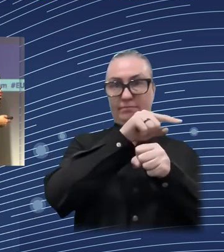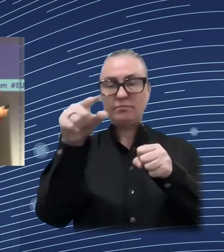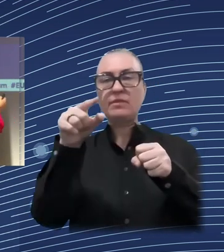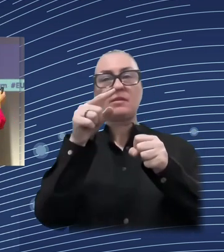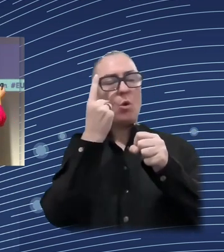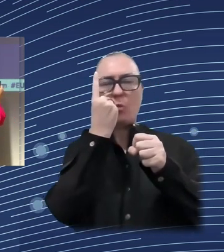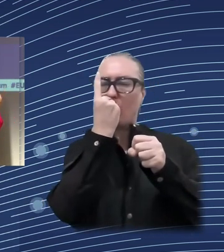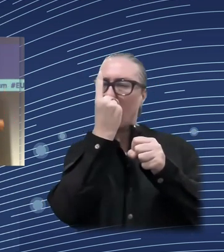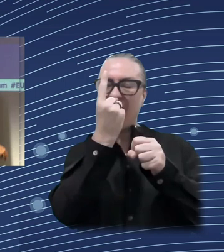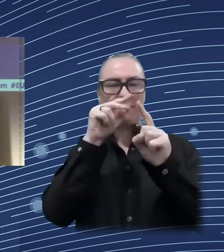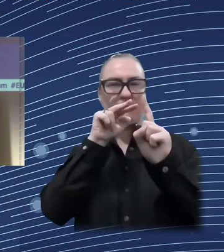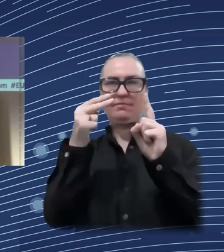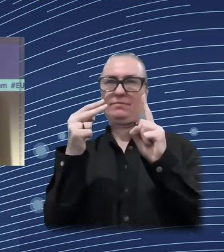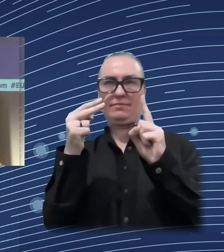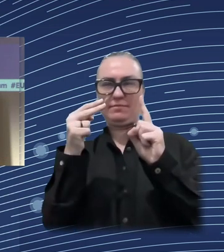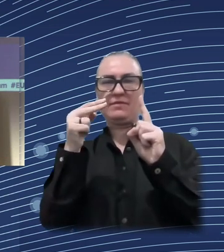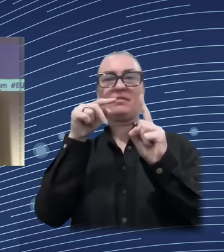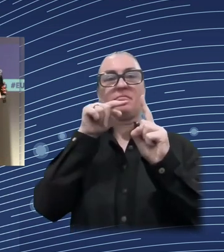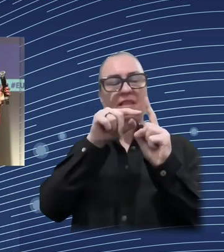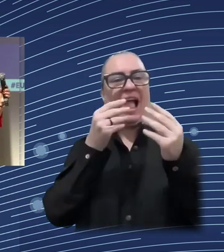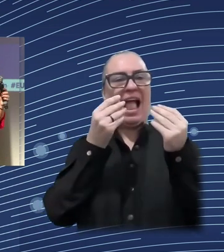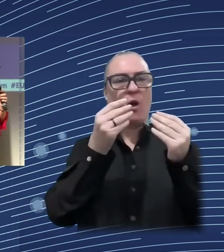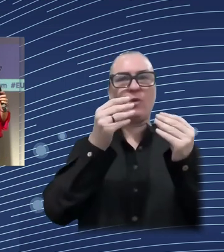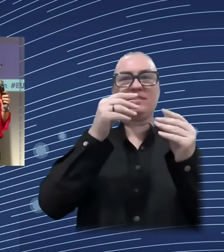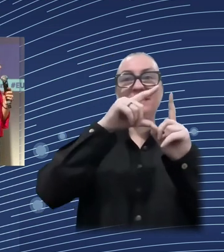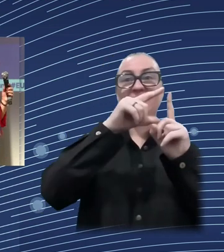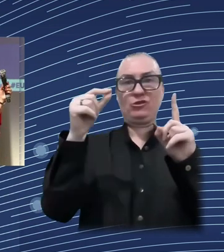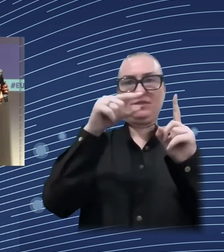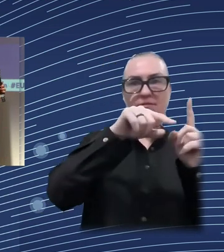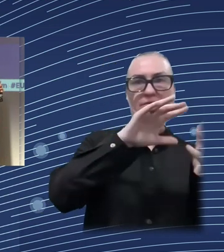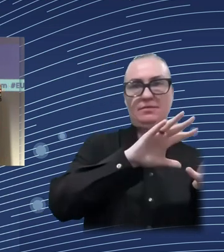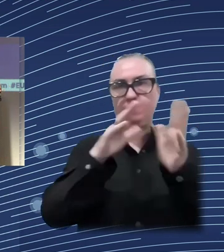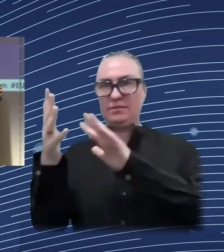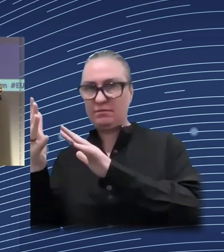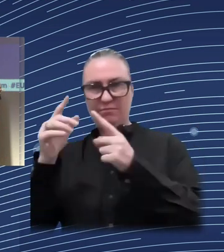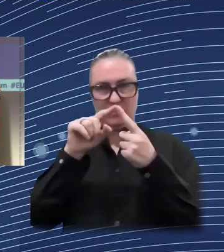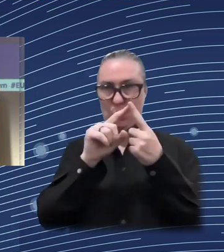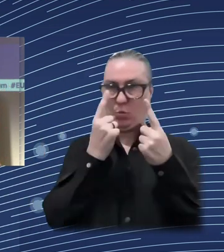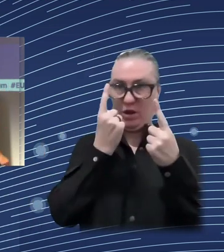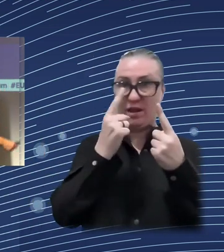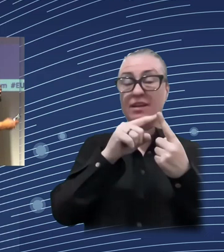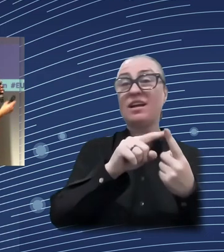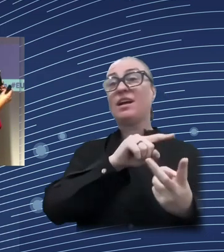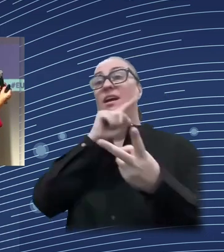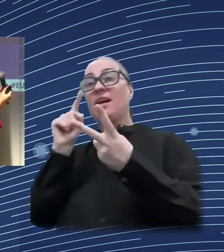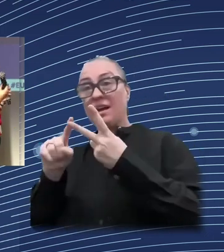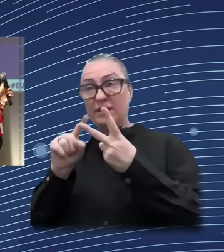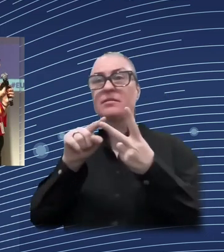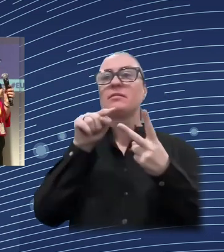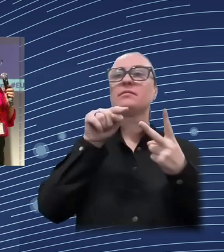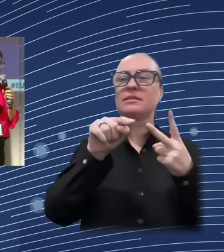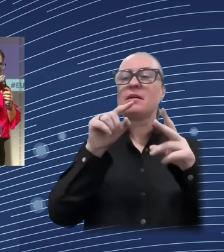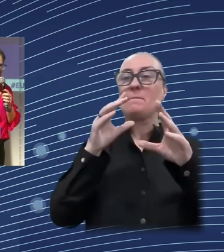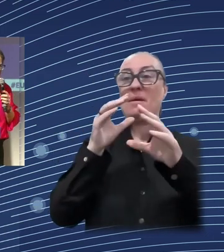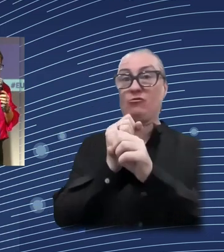Second point, on the micro, also at a micro level, the results, if you want, are